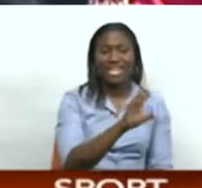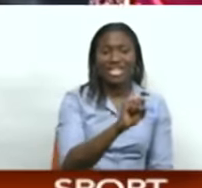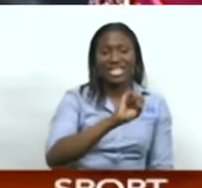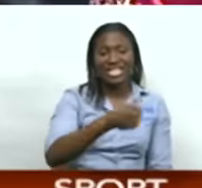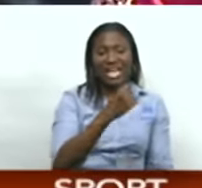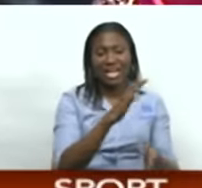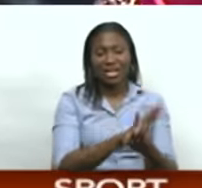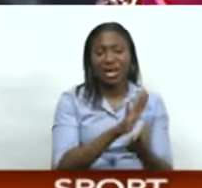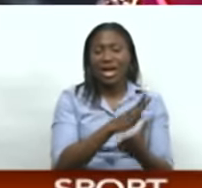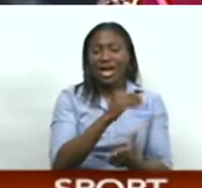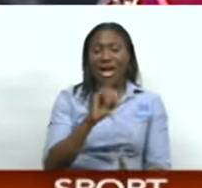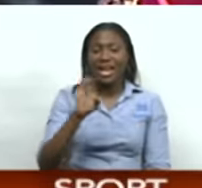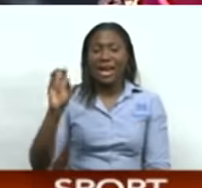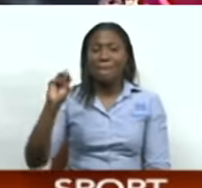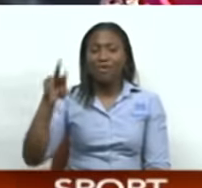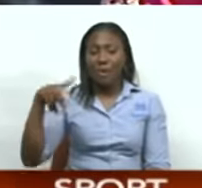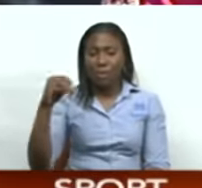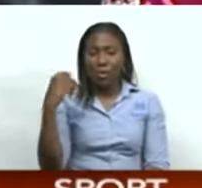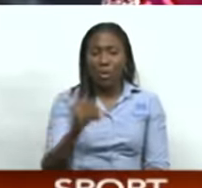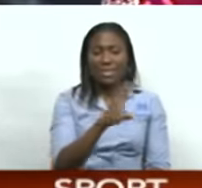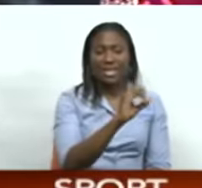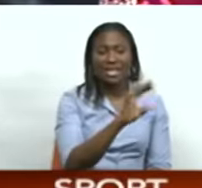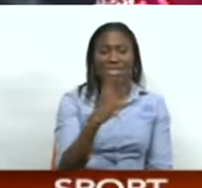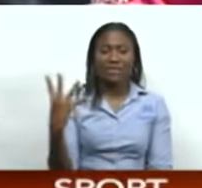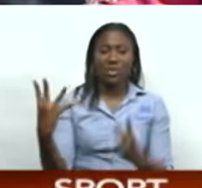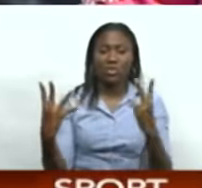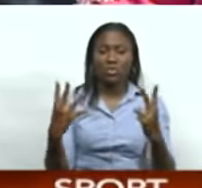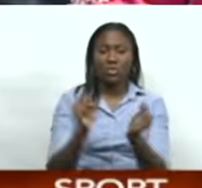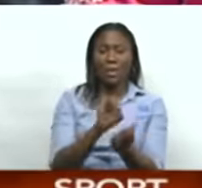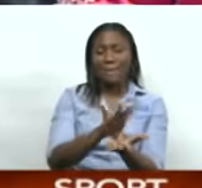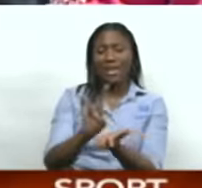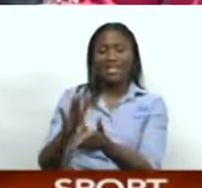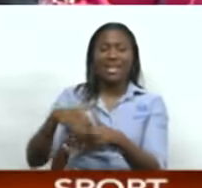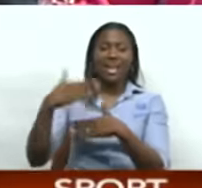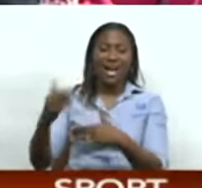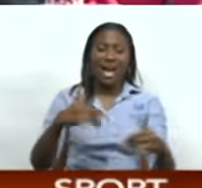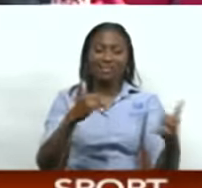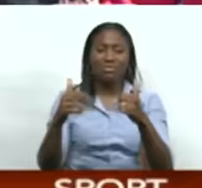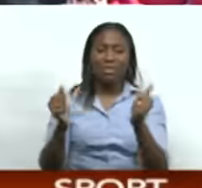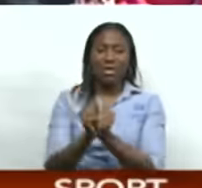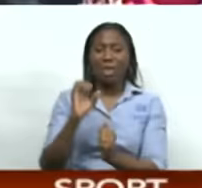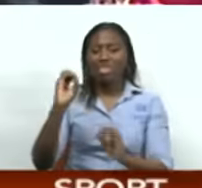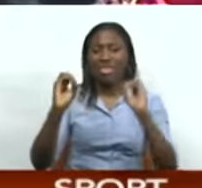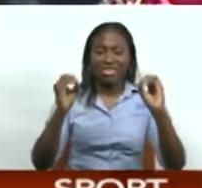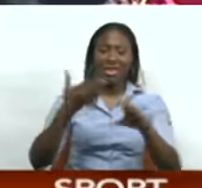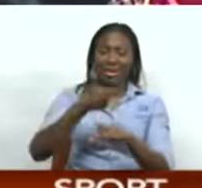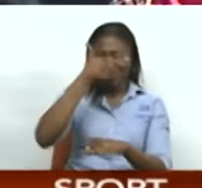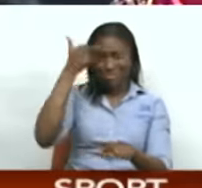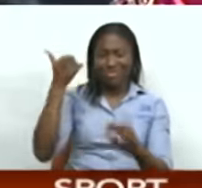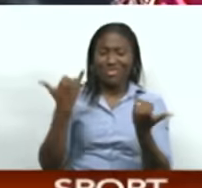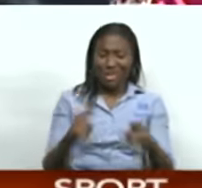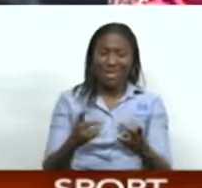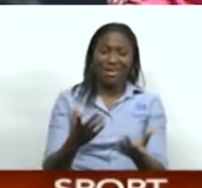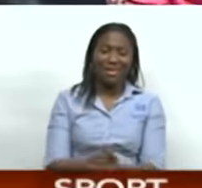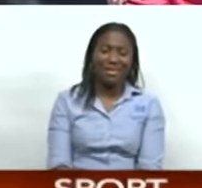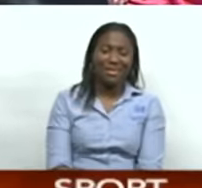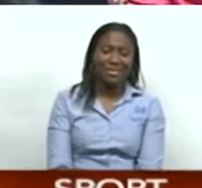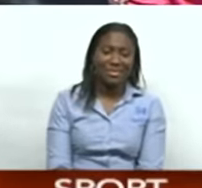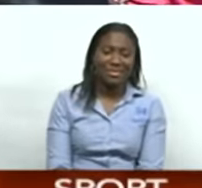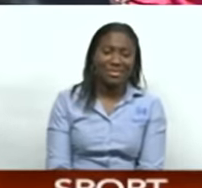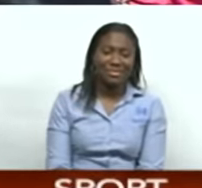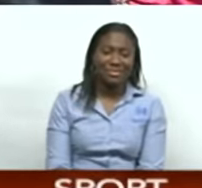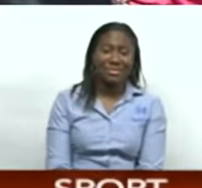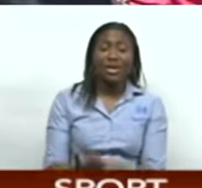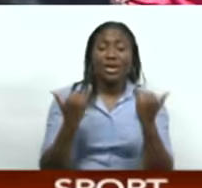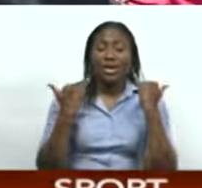and East Mucarapu defeated CIC 4-2 on penalties after they played to a goalless draw in regulation time. Joshua